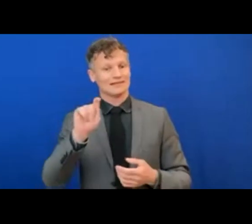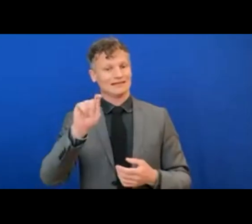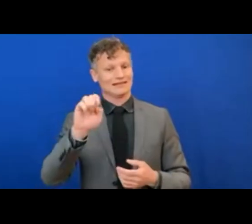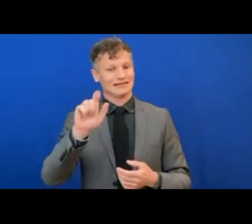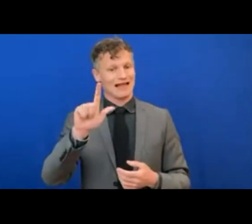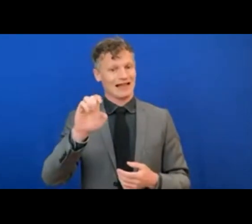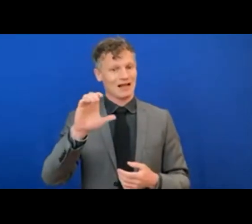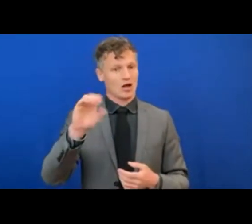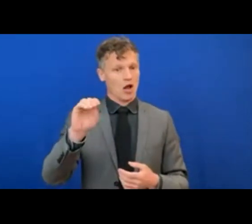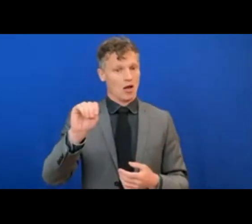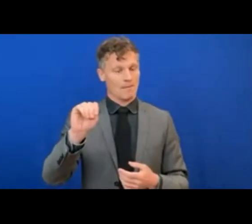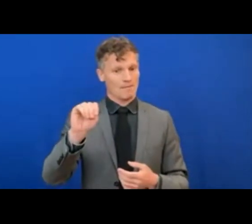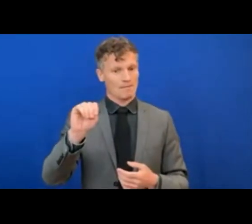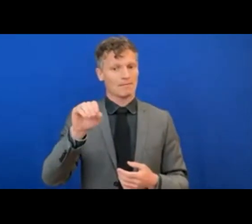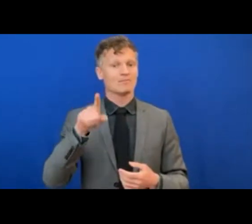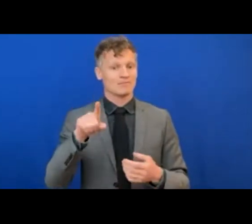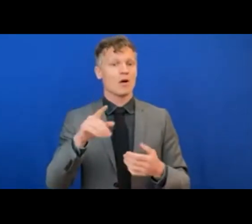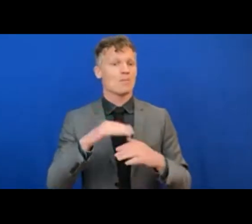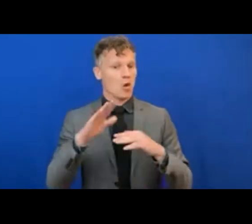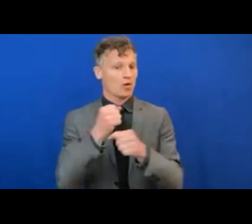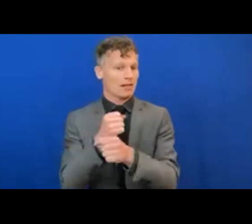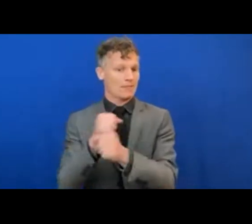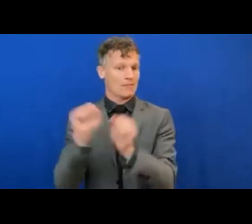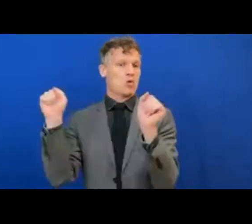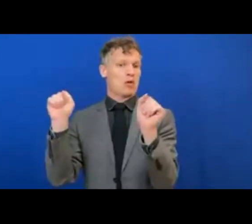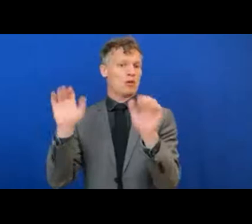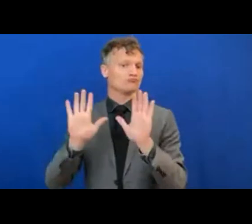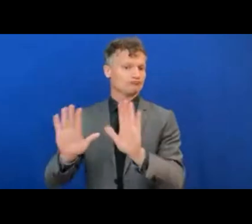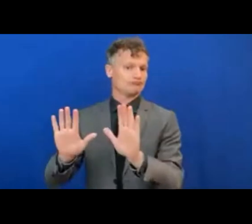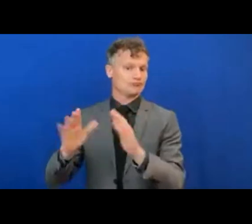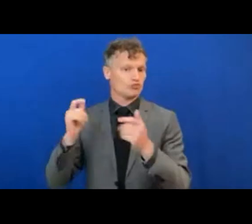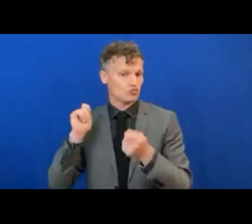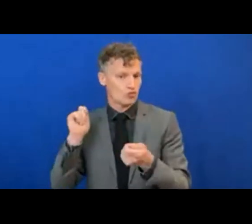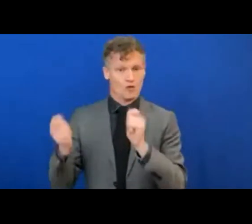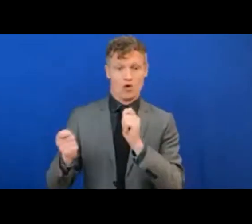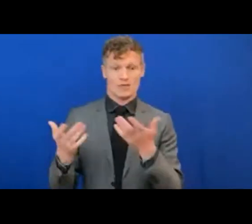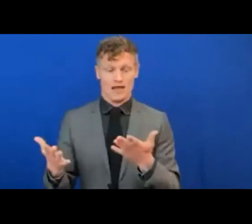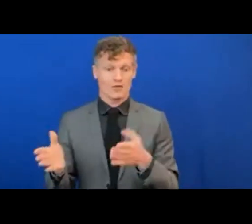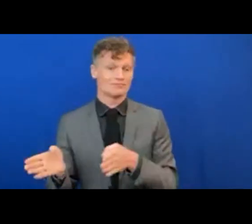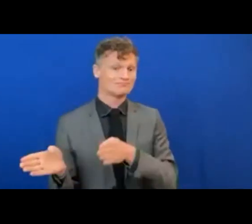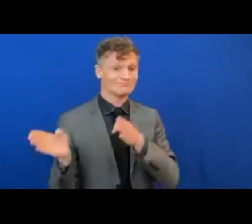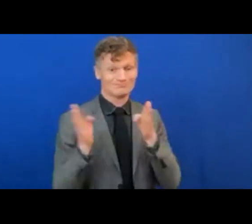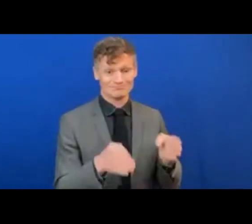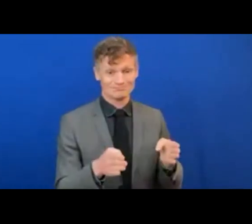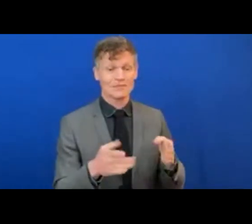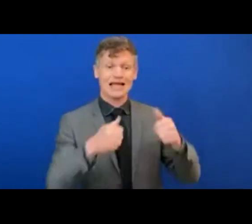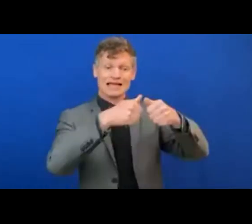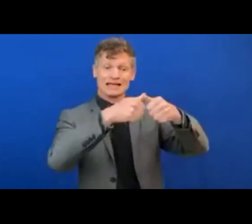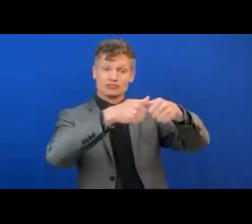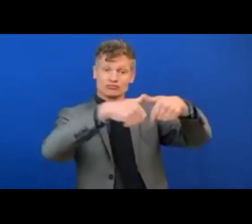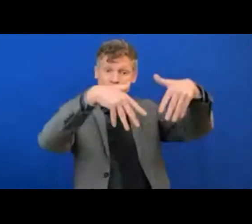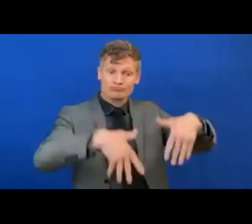is underway. The second is reform for infrastructure and service separation for Etio Telecom.